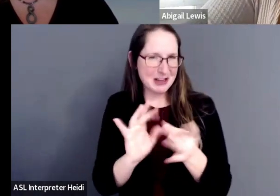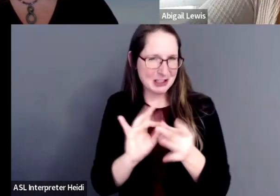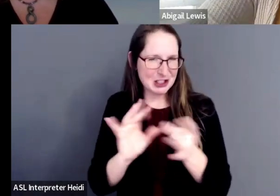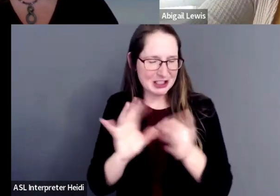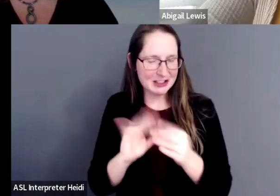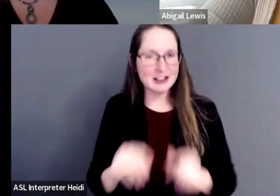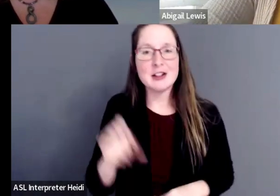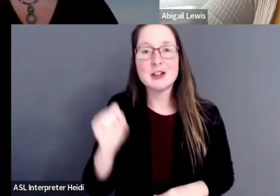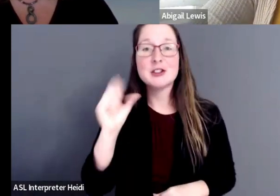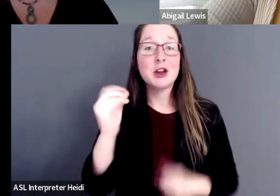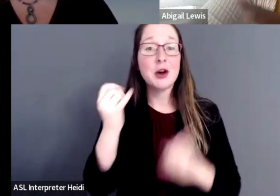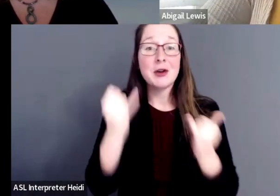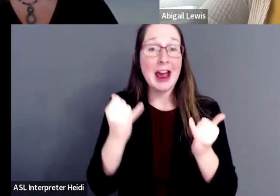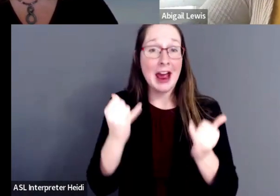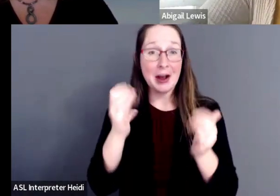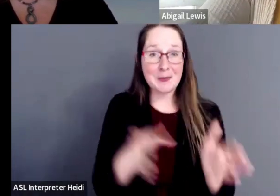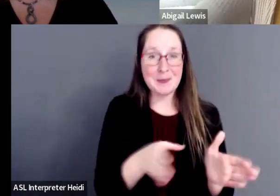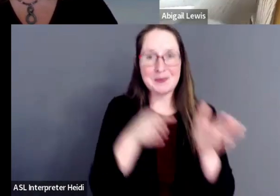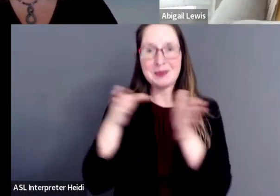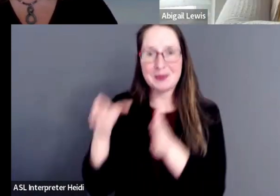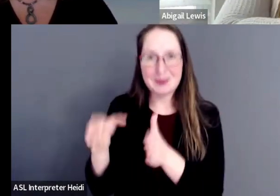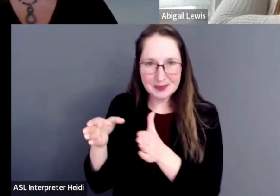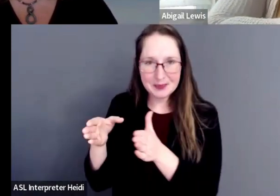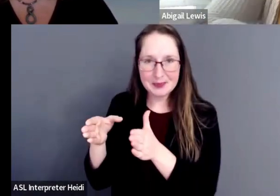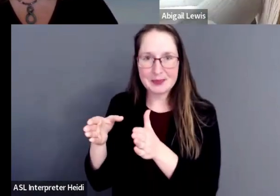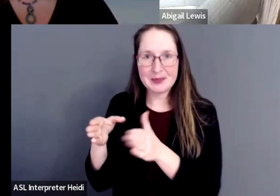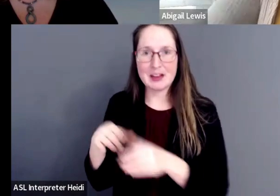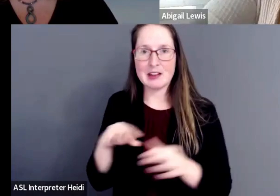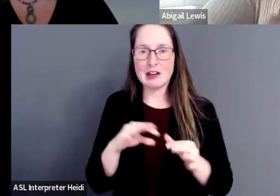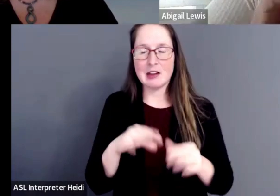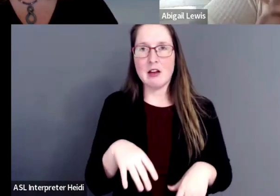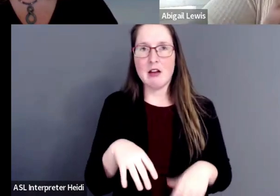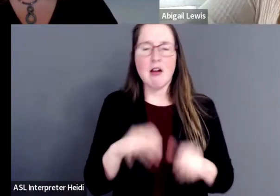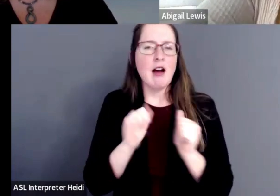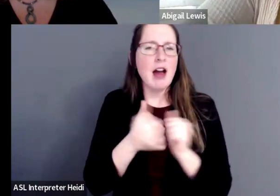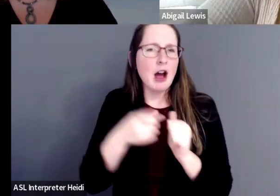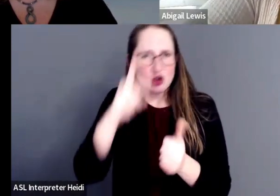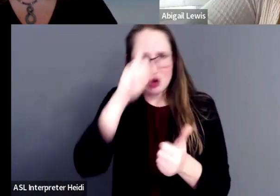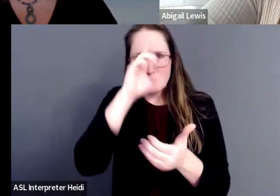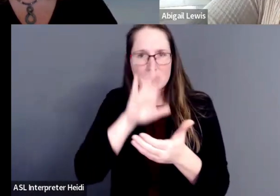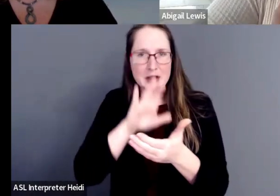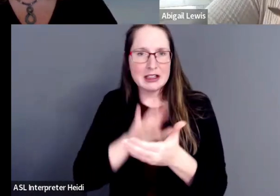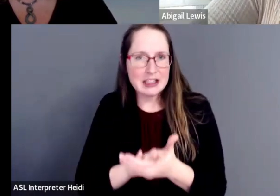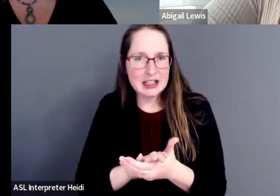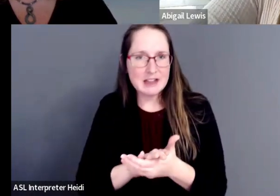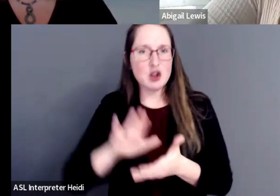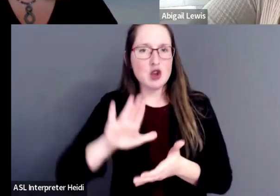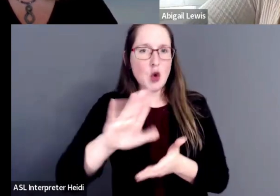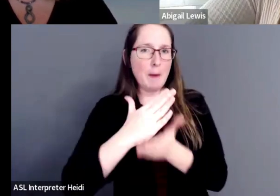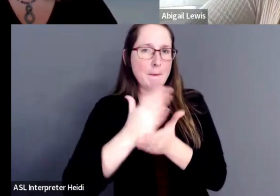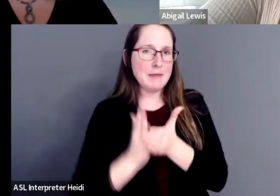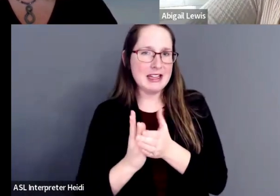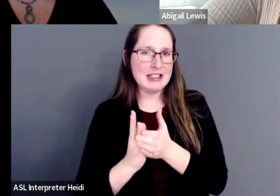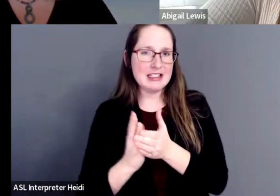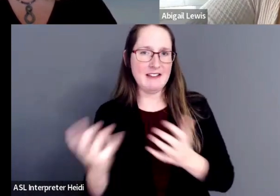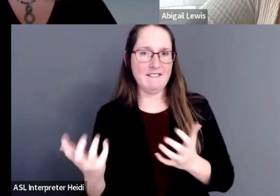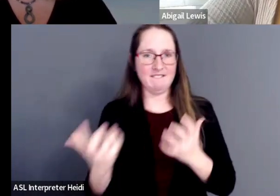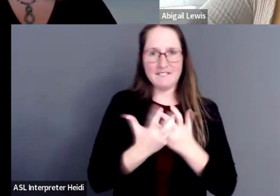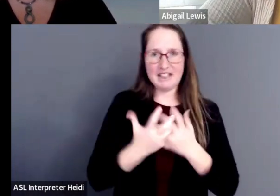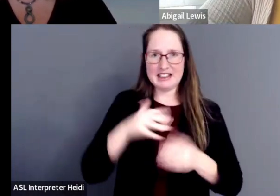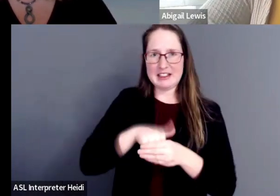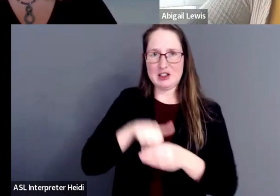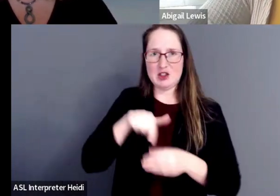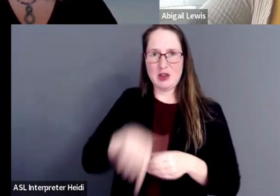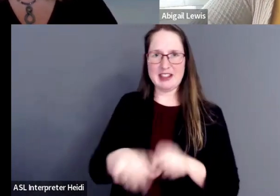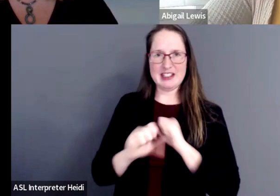So moving from that, just to tie with that question, how do you believe in your piece fits into this year's theme and campaign?